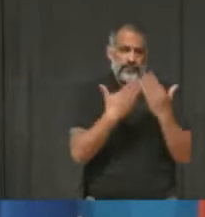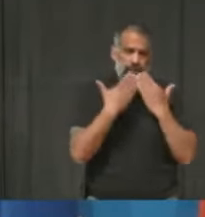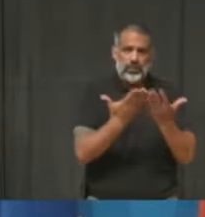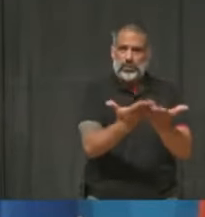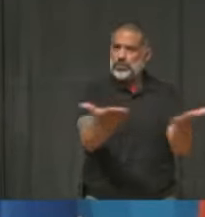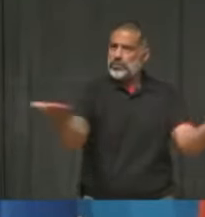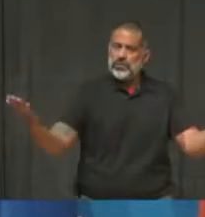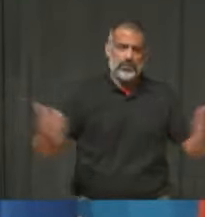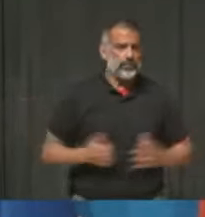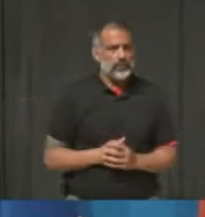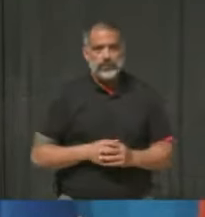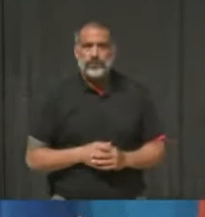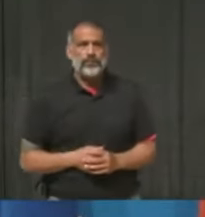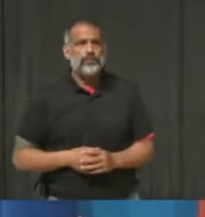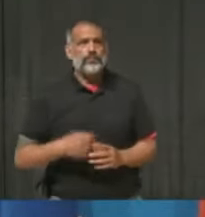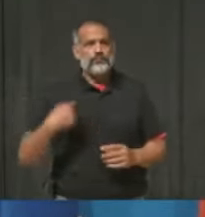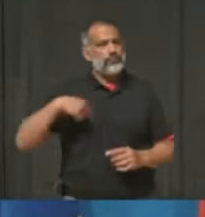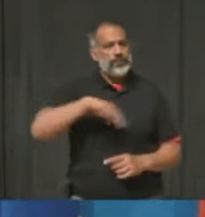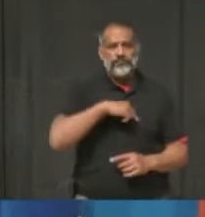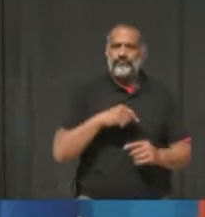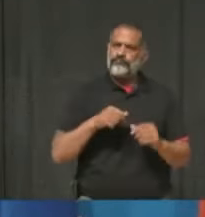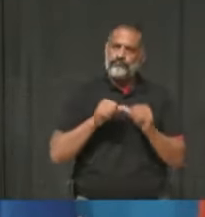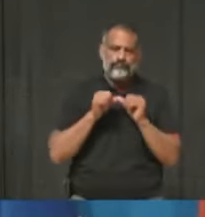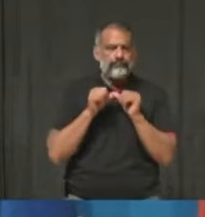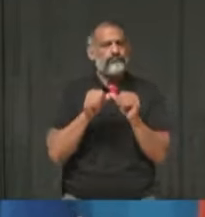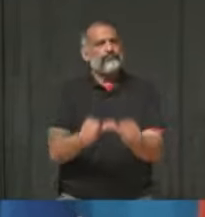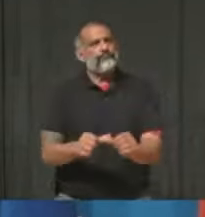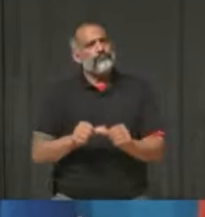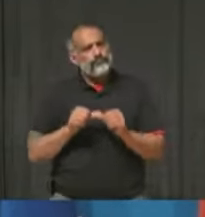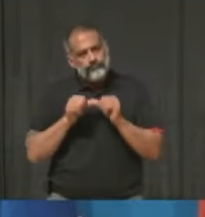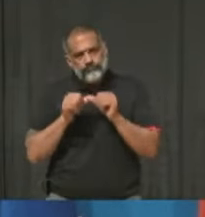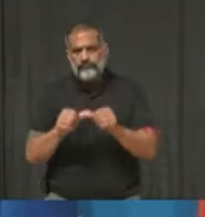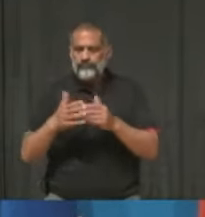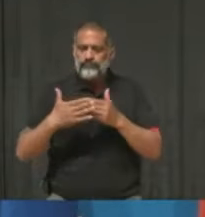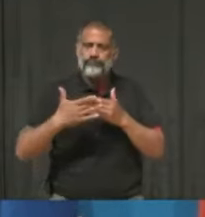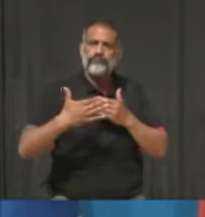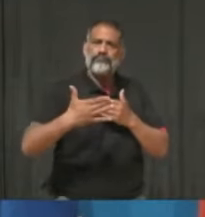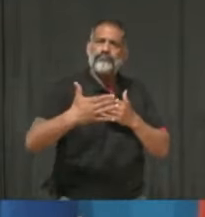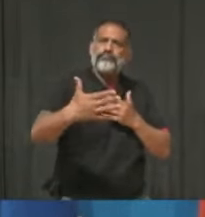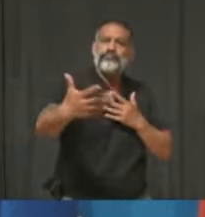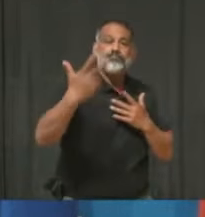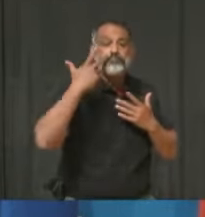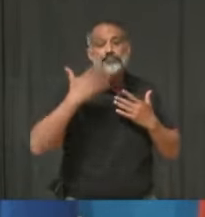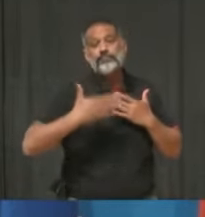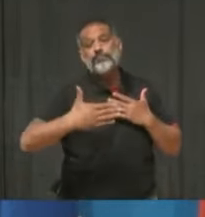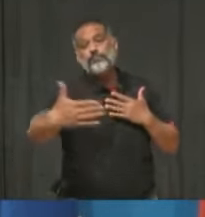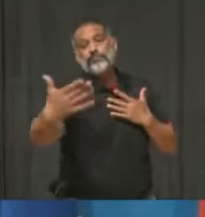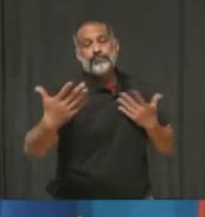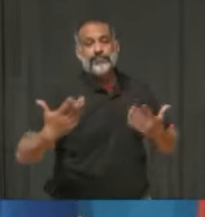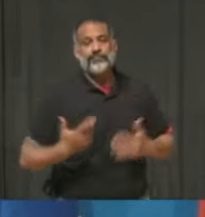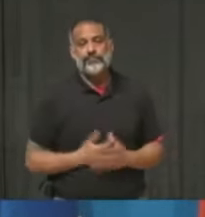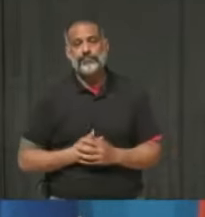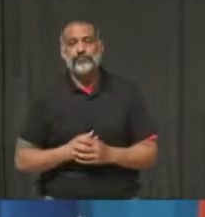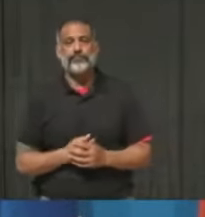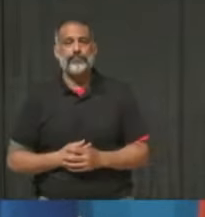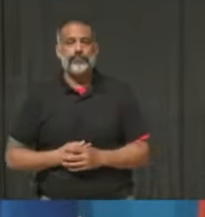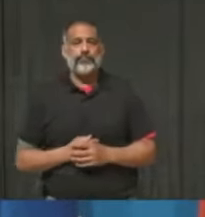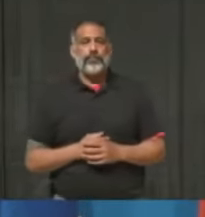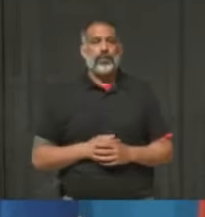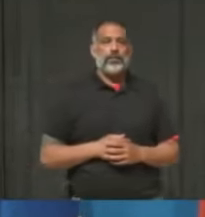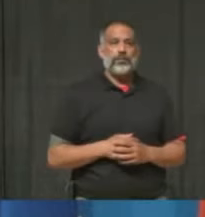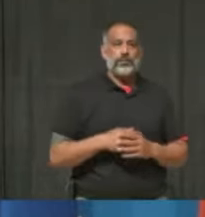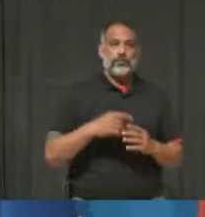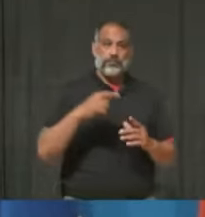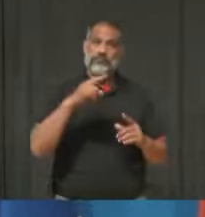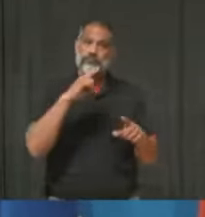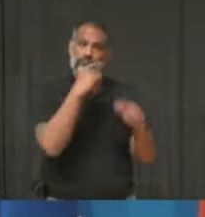we're going to have to keep following a lot of these measures for the foreseeable future. The truth is, not all of these measures